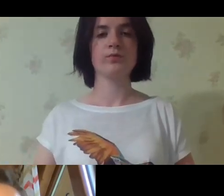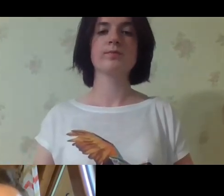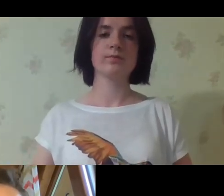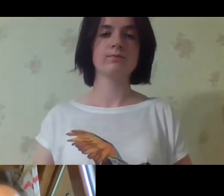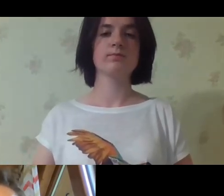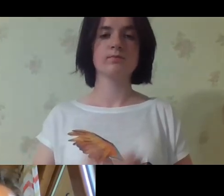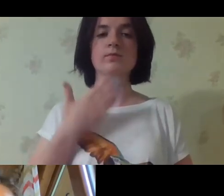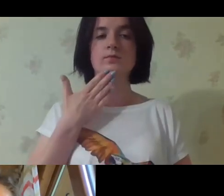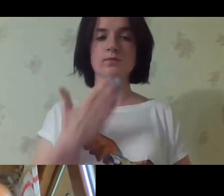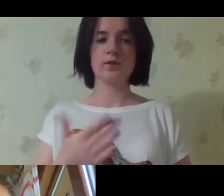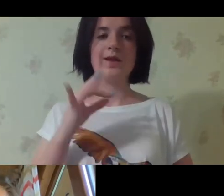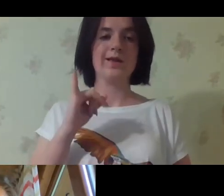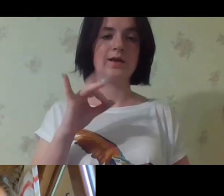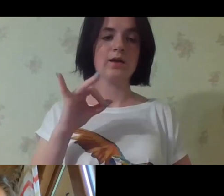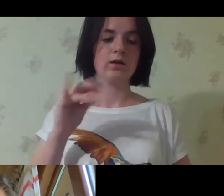to make it more efficient.